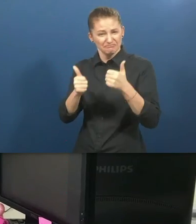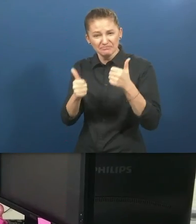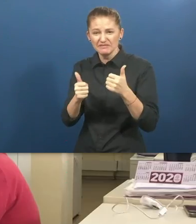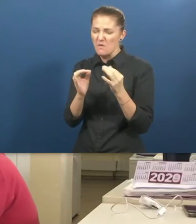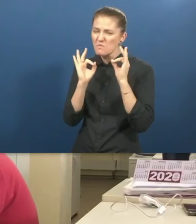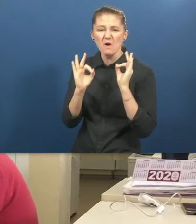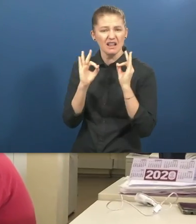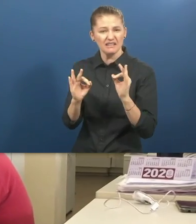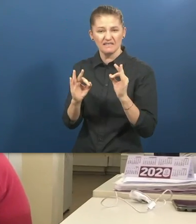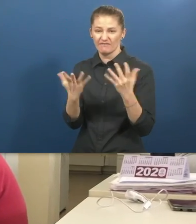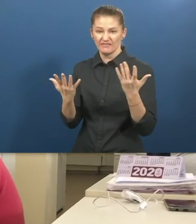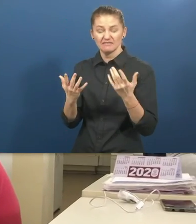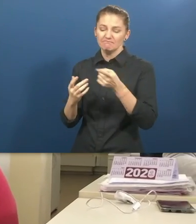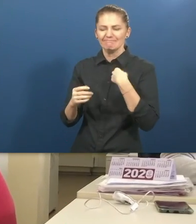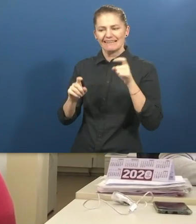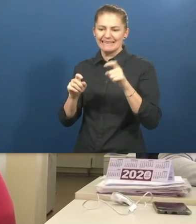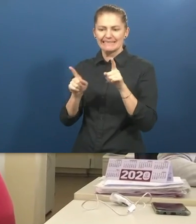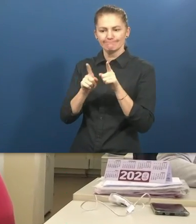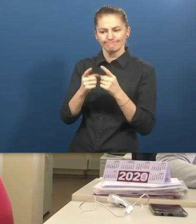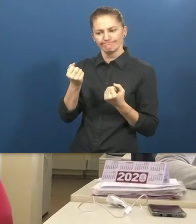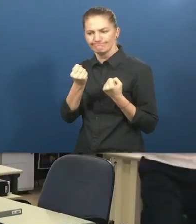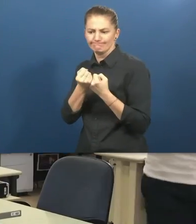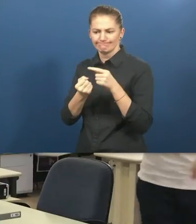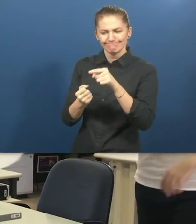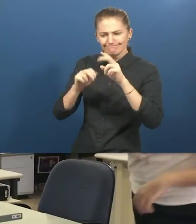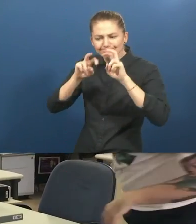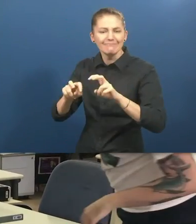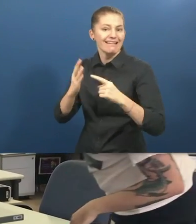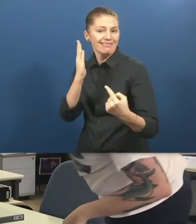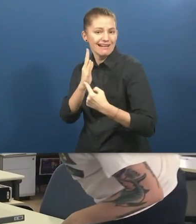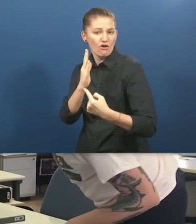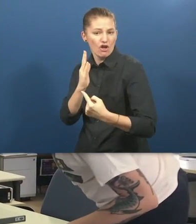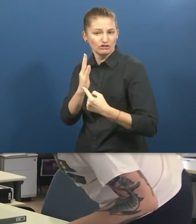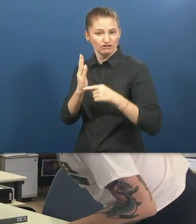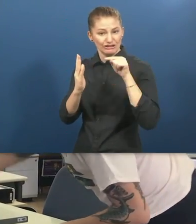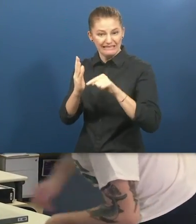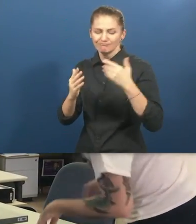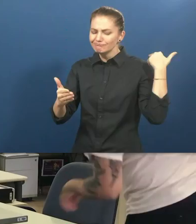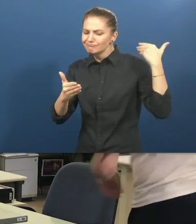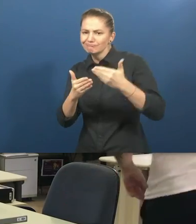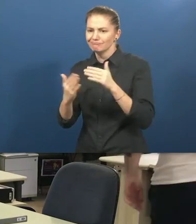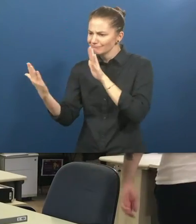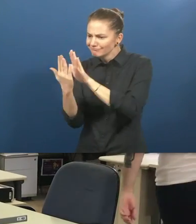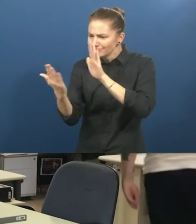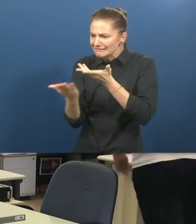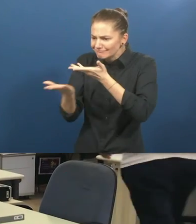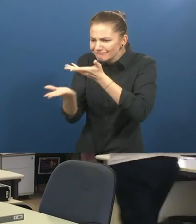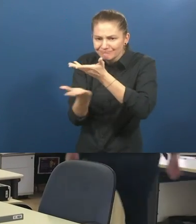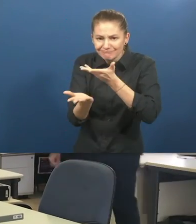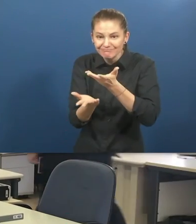and qualitative way, we need to in technology, understanding that all the processes that are done physically will